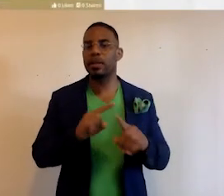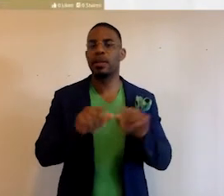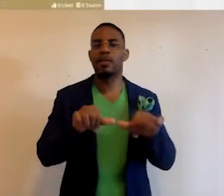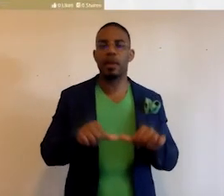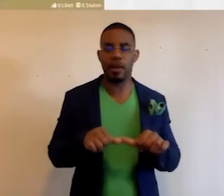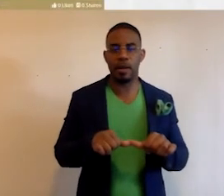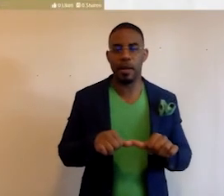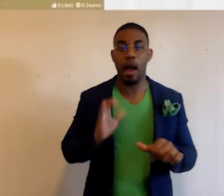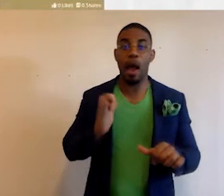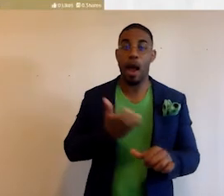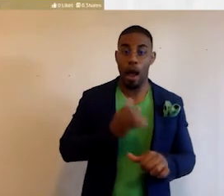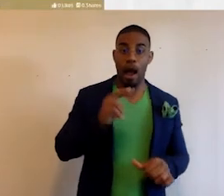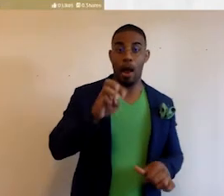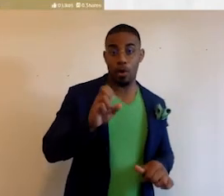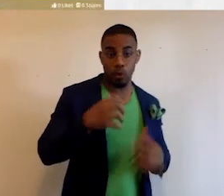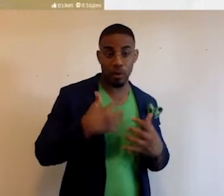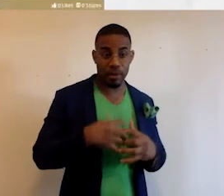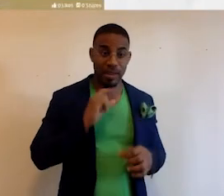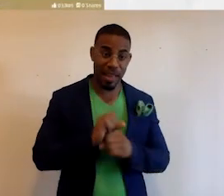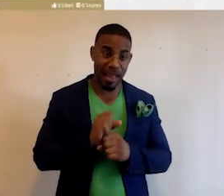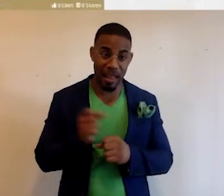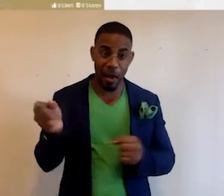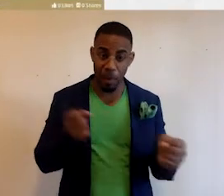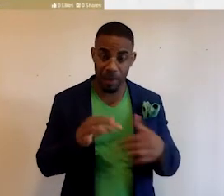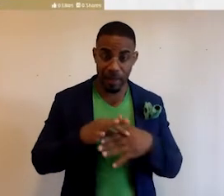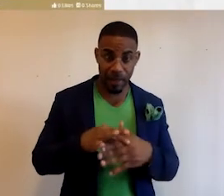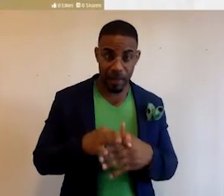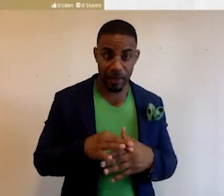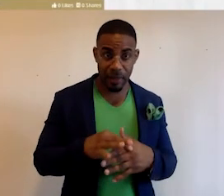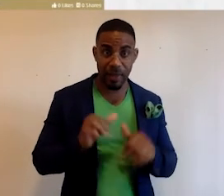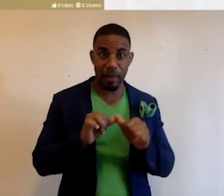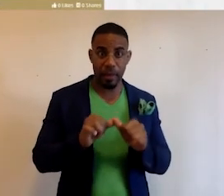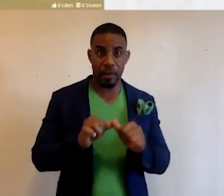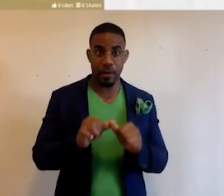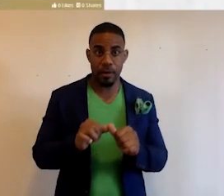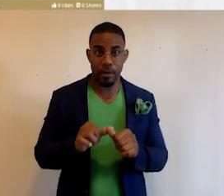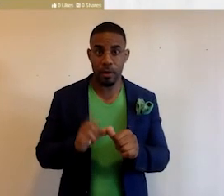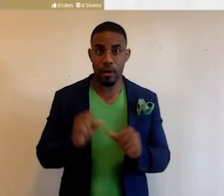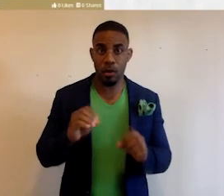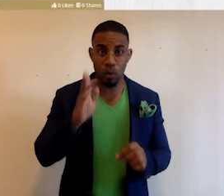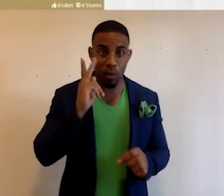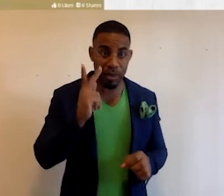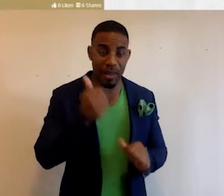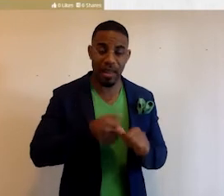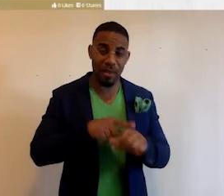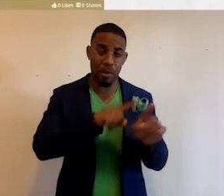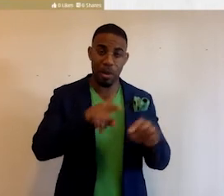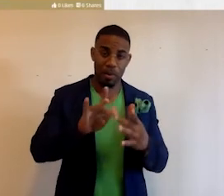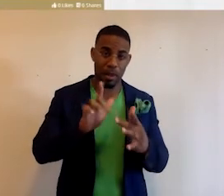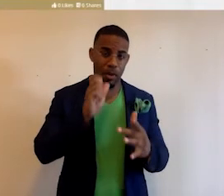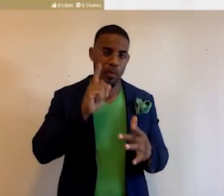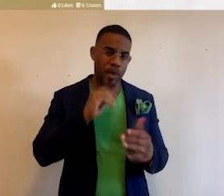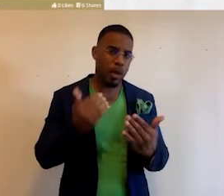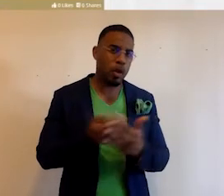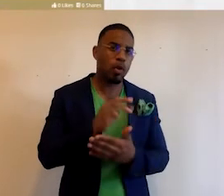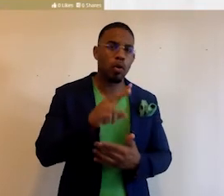areas. Our news engines actually pull in content continuously, and so you'll see every time you come to the site there'll be